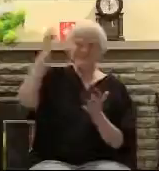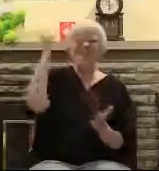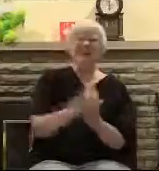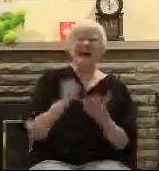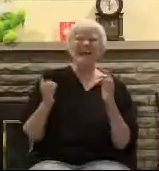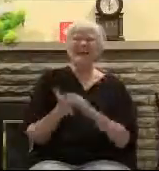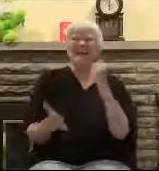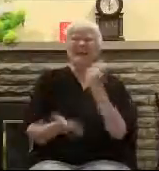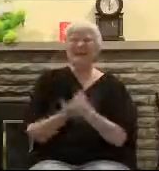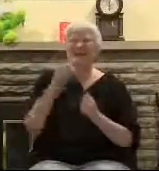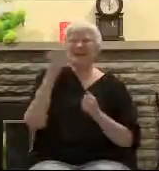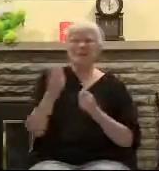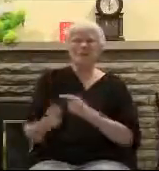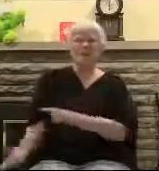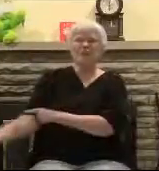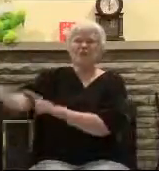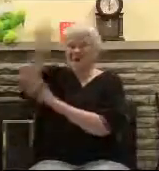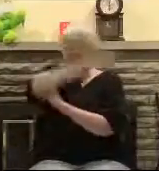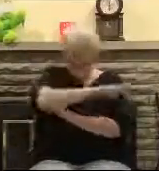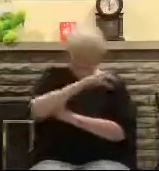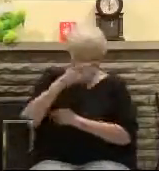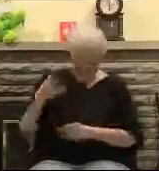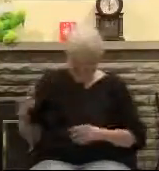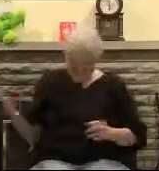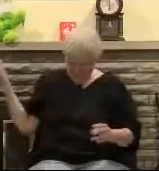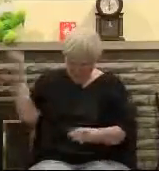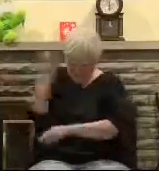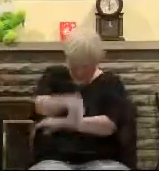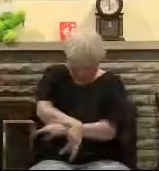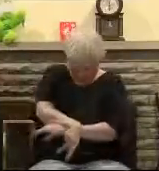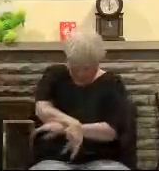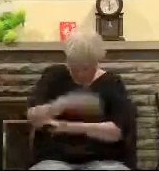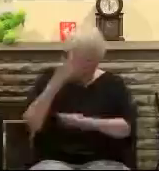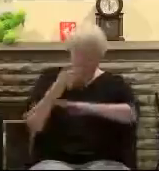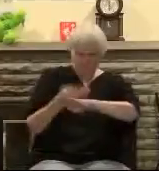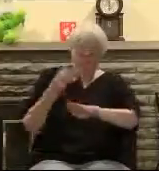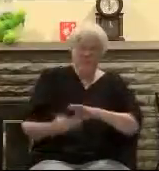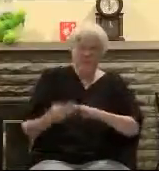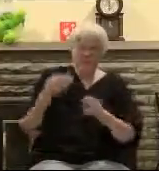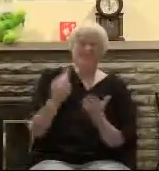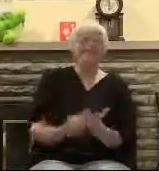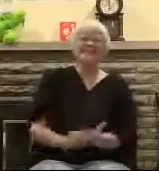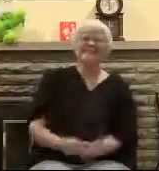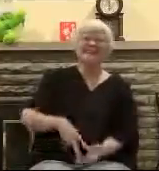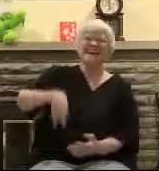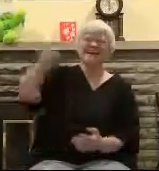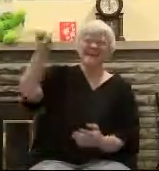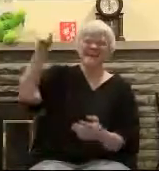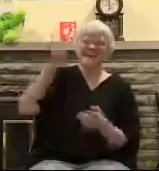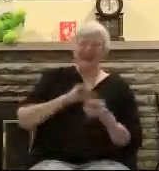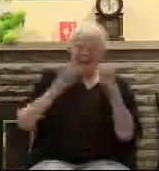He was crucified three days and three nights before he resurrected. Now I'm no mathematician